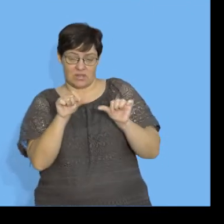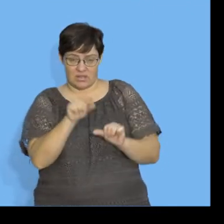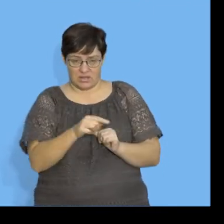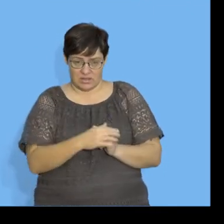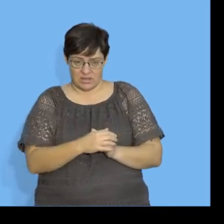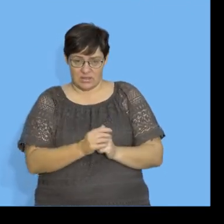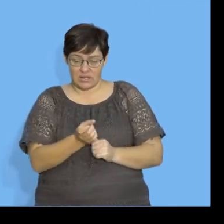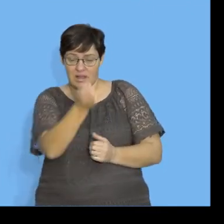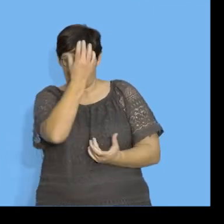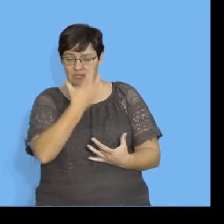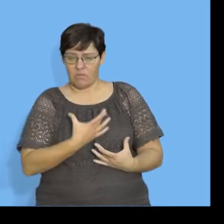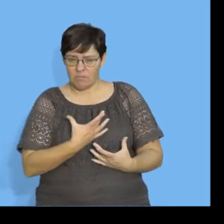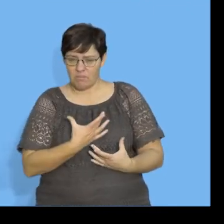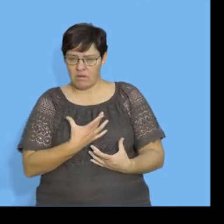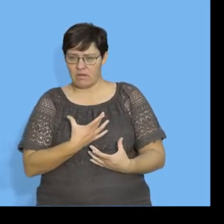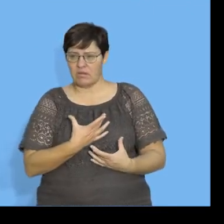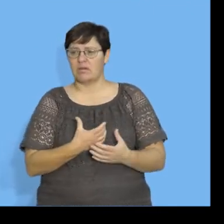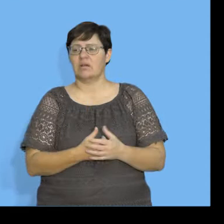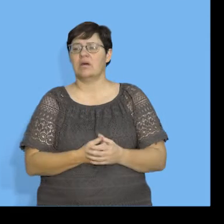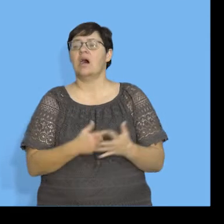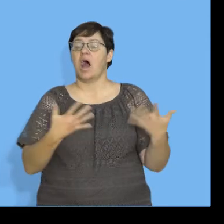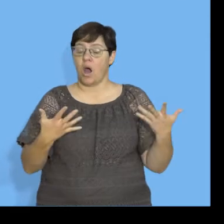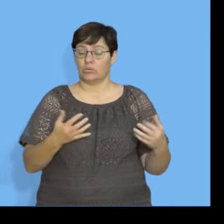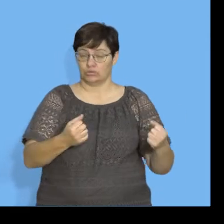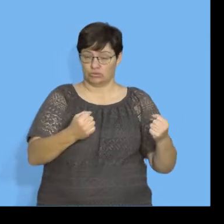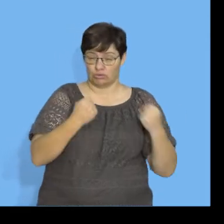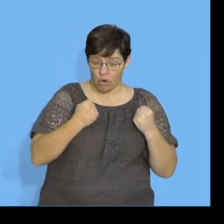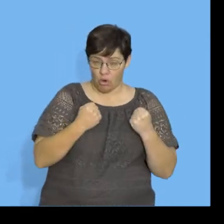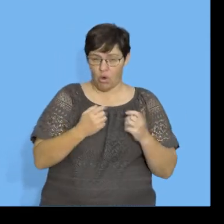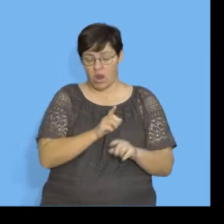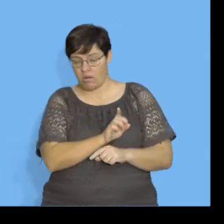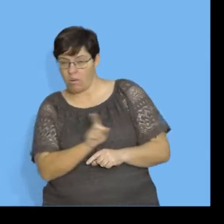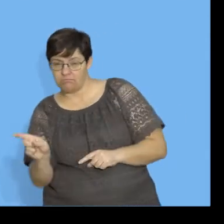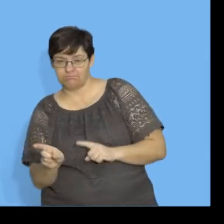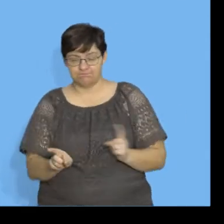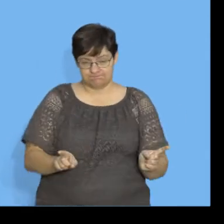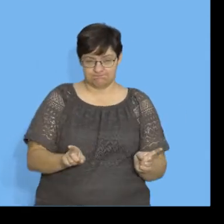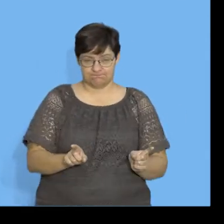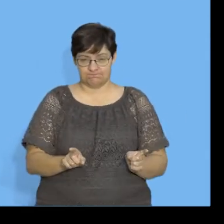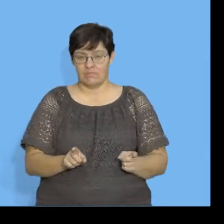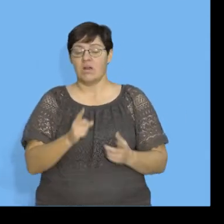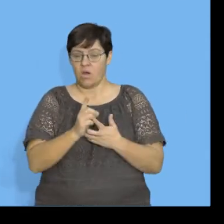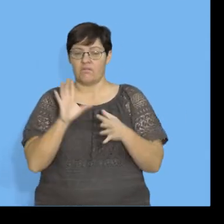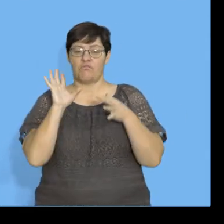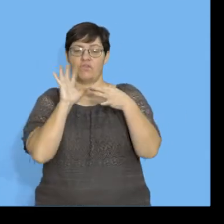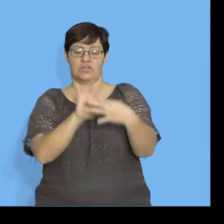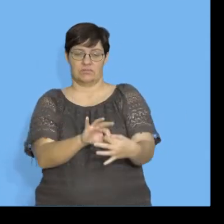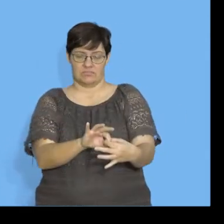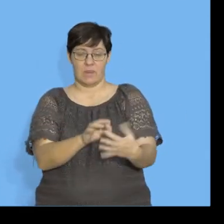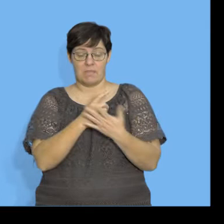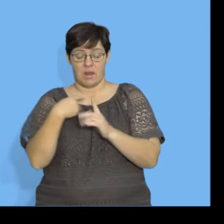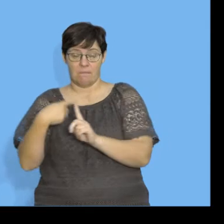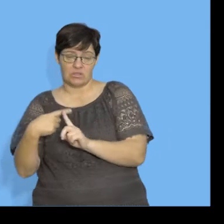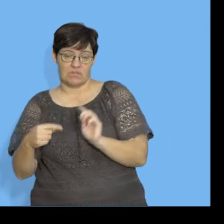which tells us the strength and the direction of a relationship